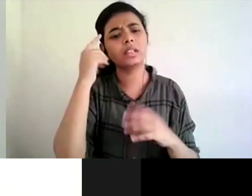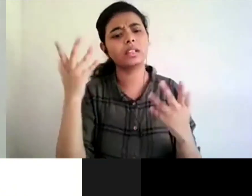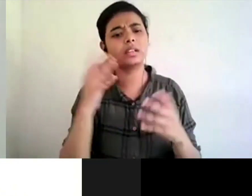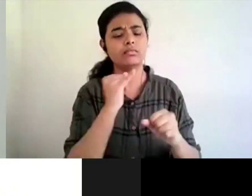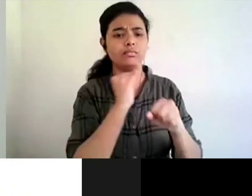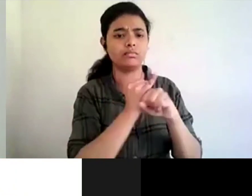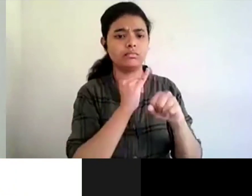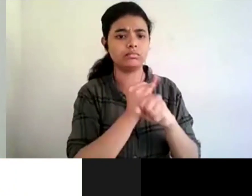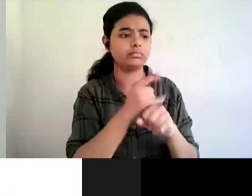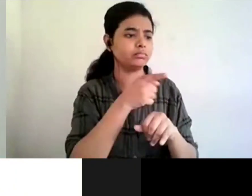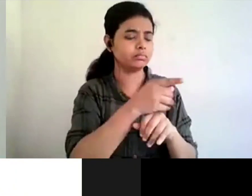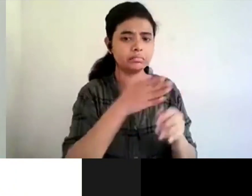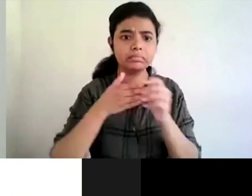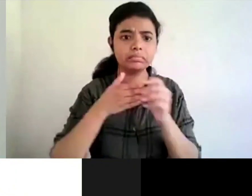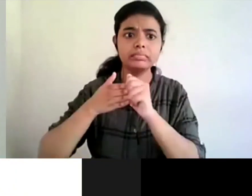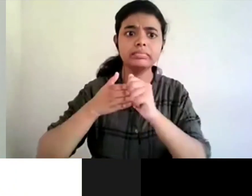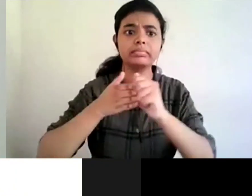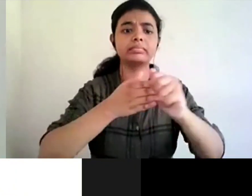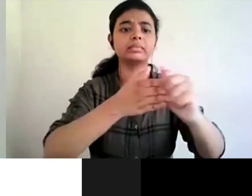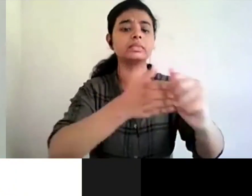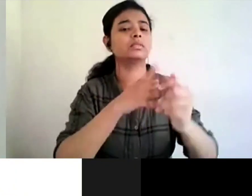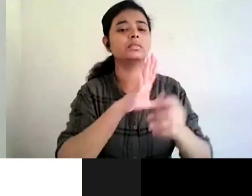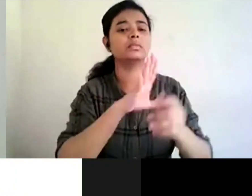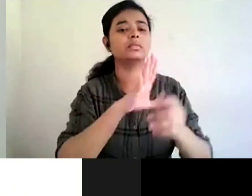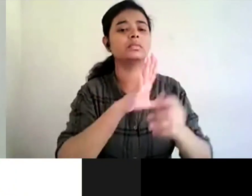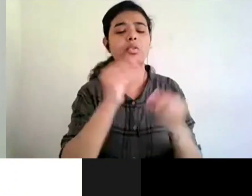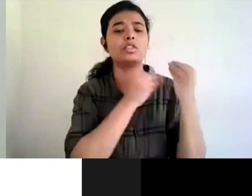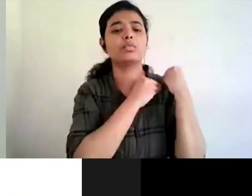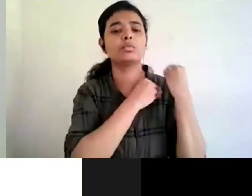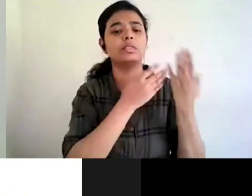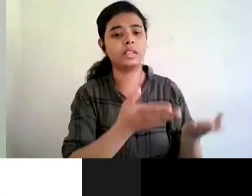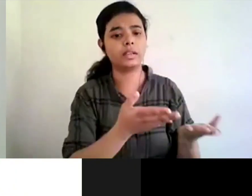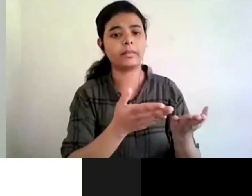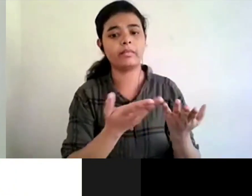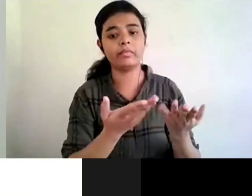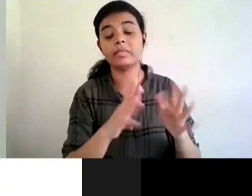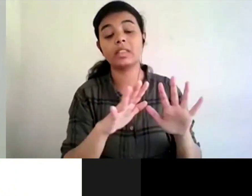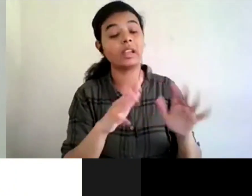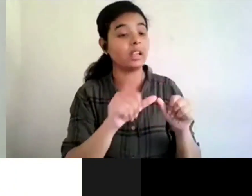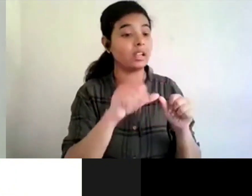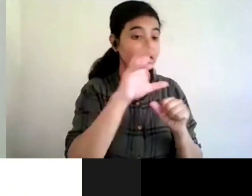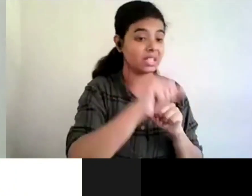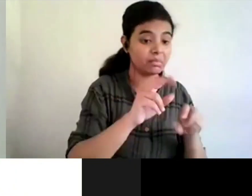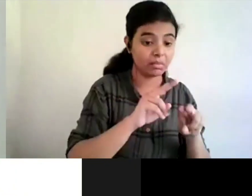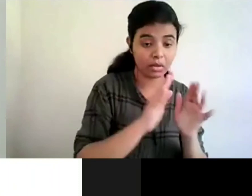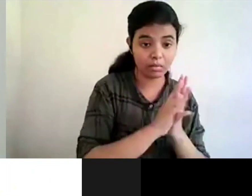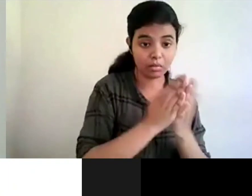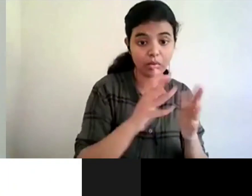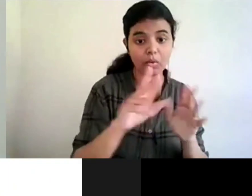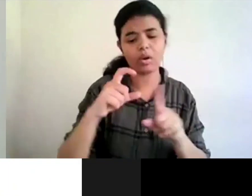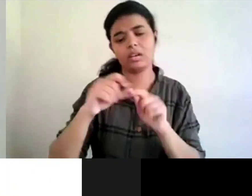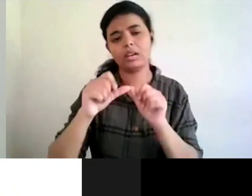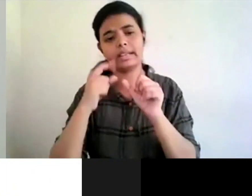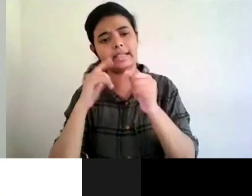a huge role to play in this whole scenario so whether it is suganapustakale or desi forum of india